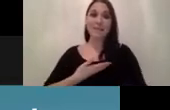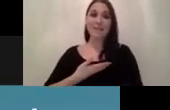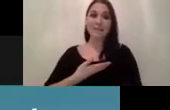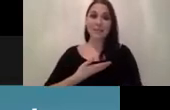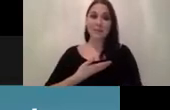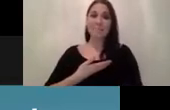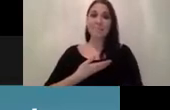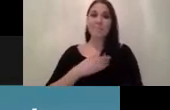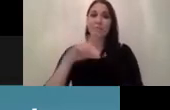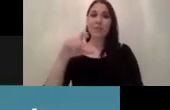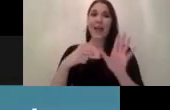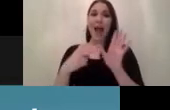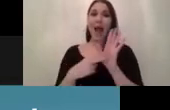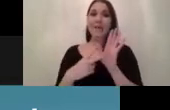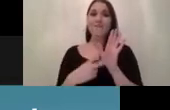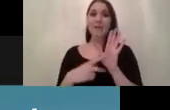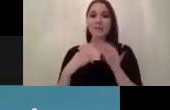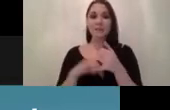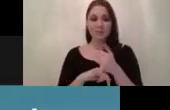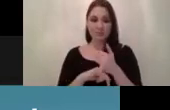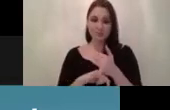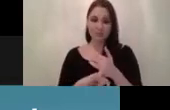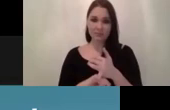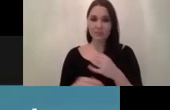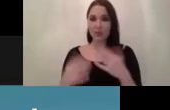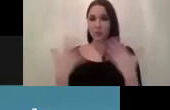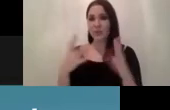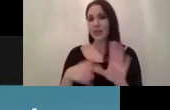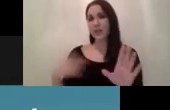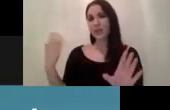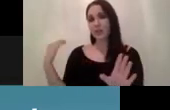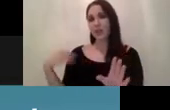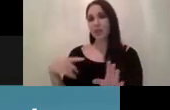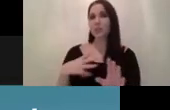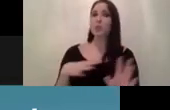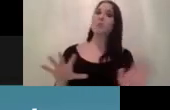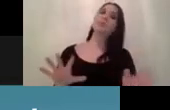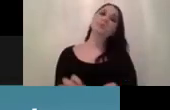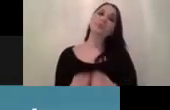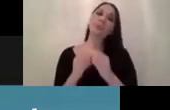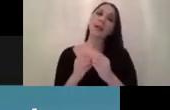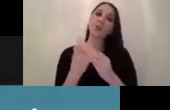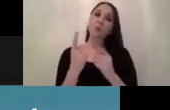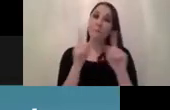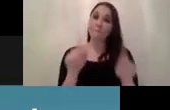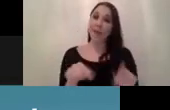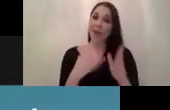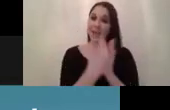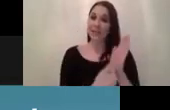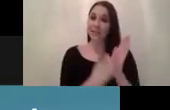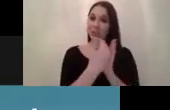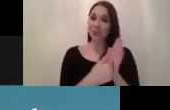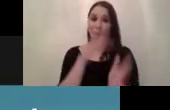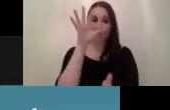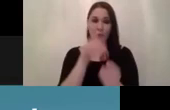ulster guy about 10 years ago and what you want to do is you want to create a one-page overview over each project